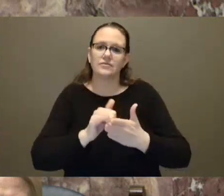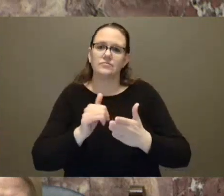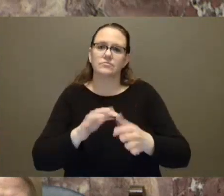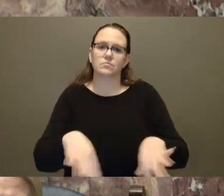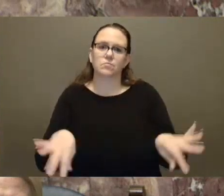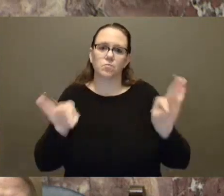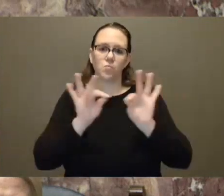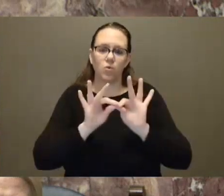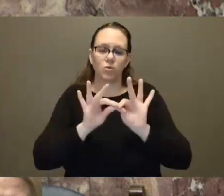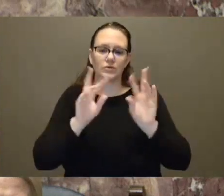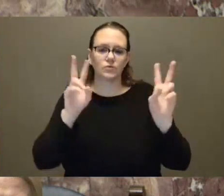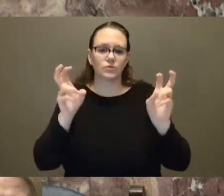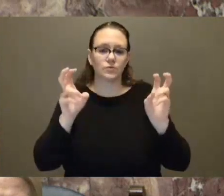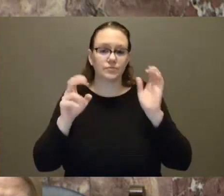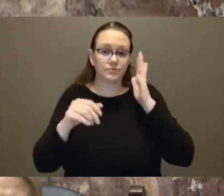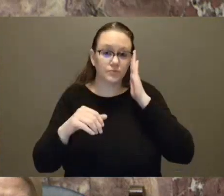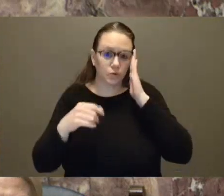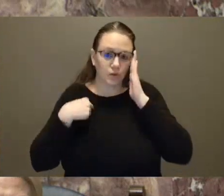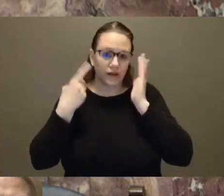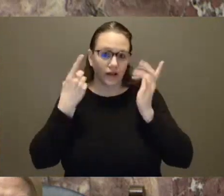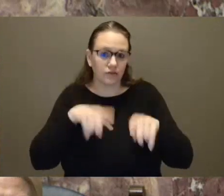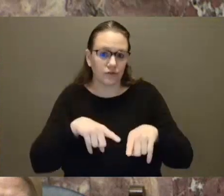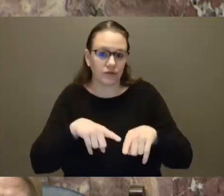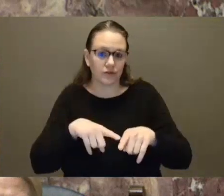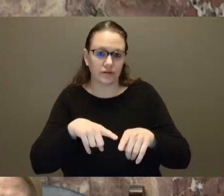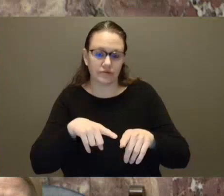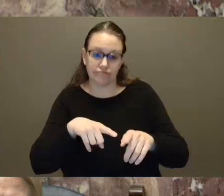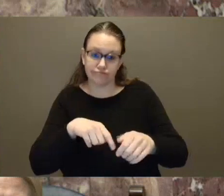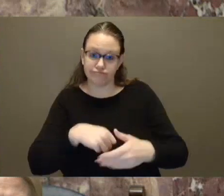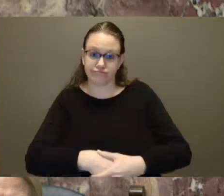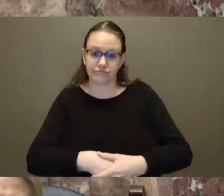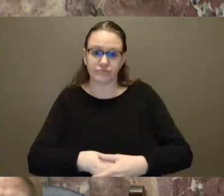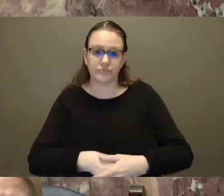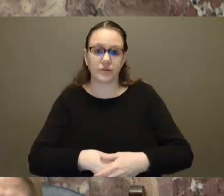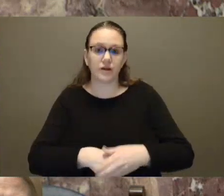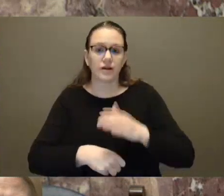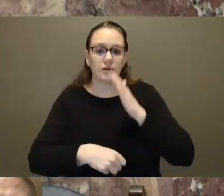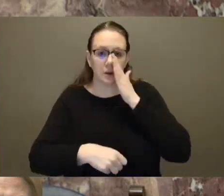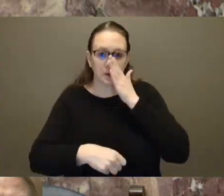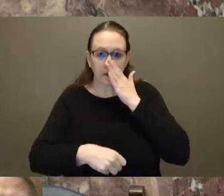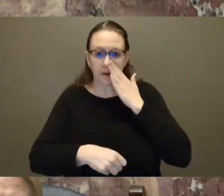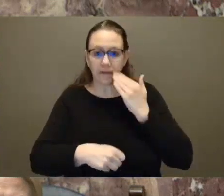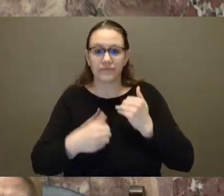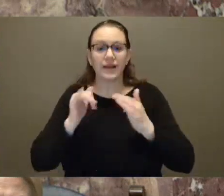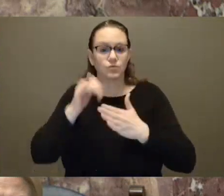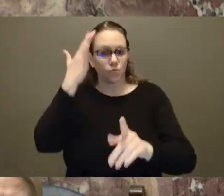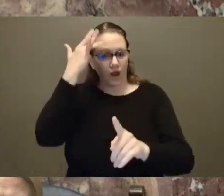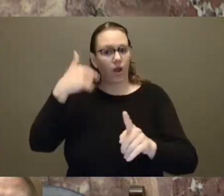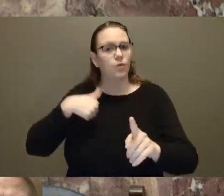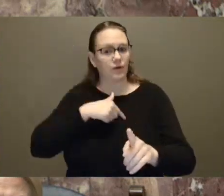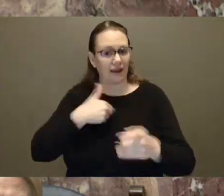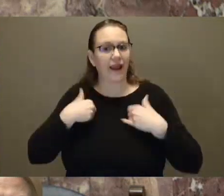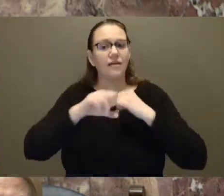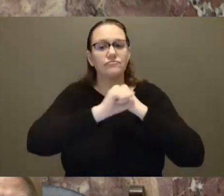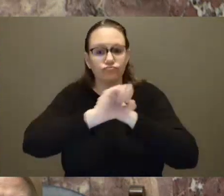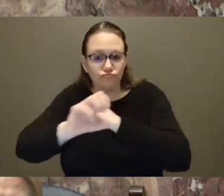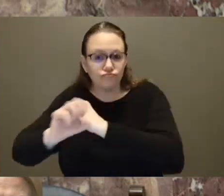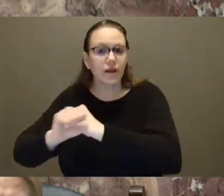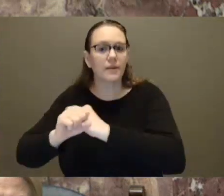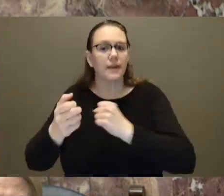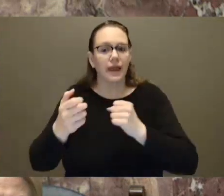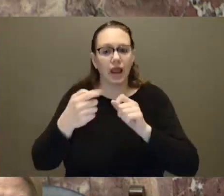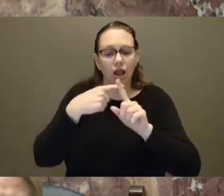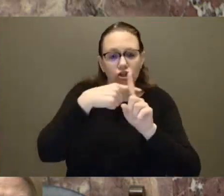And that's why, Honourable Speaker, we have a campaign that is targeted to pointing kids to the dangers